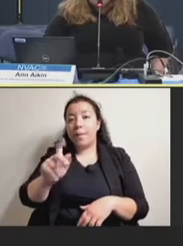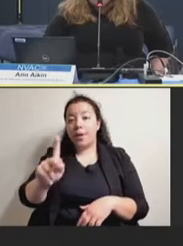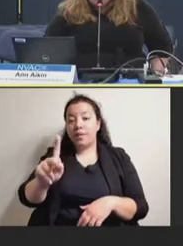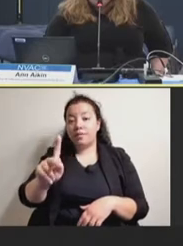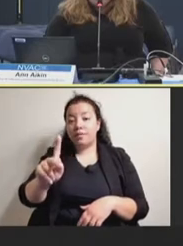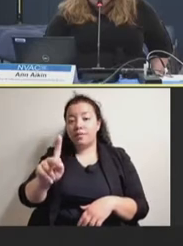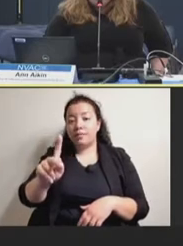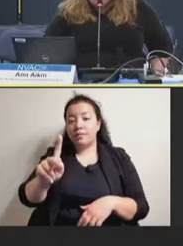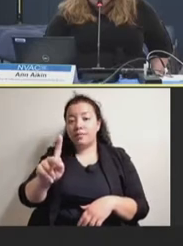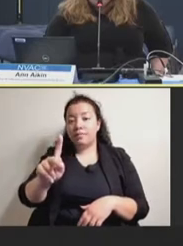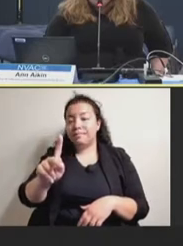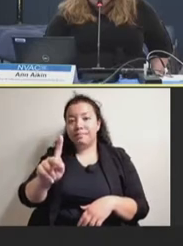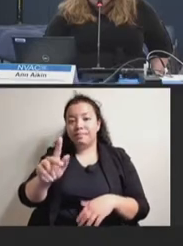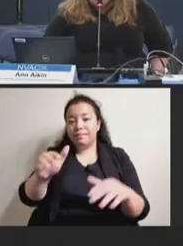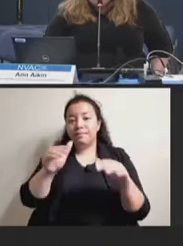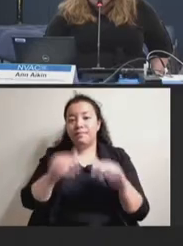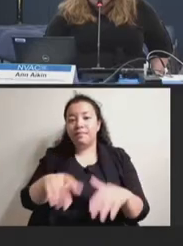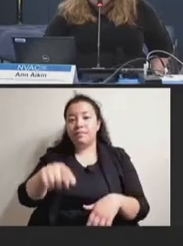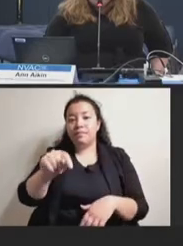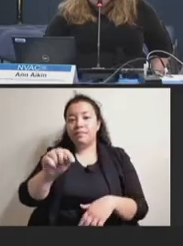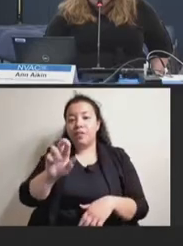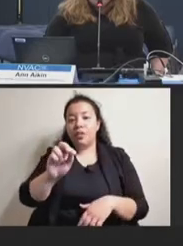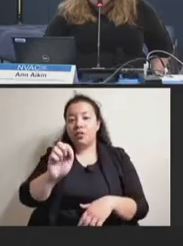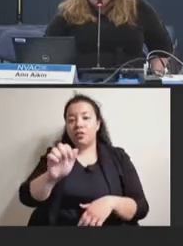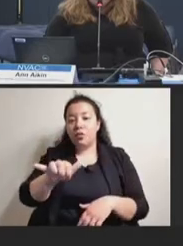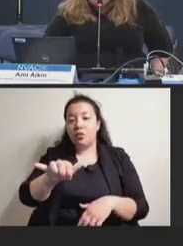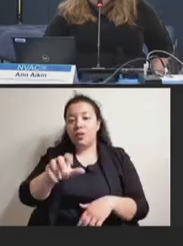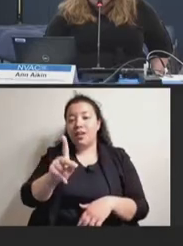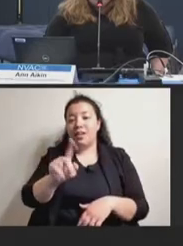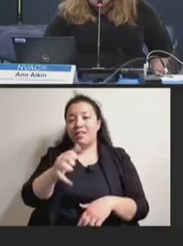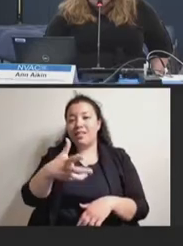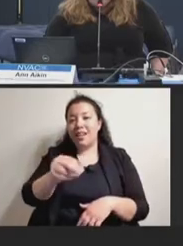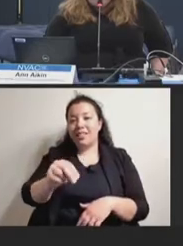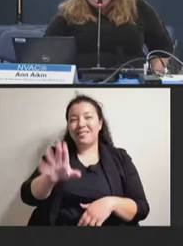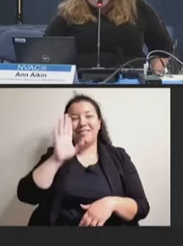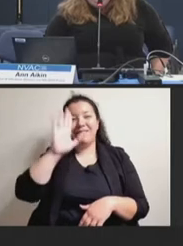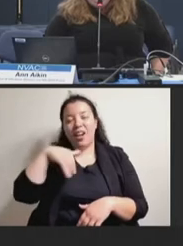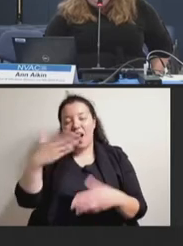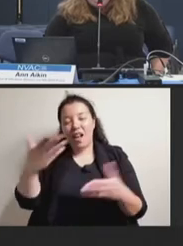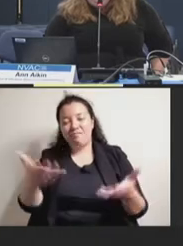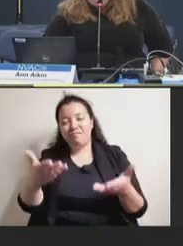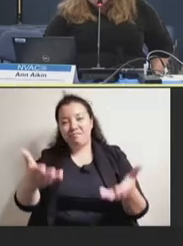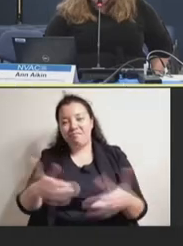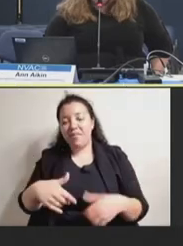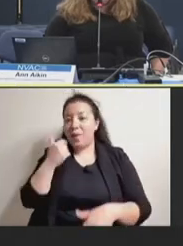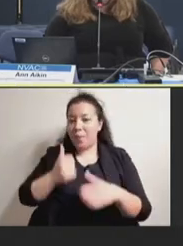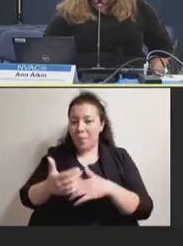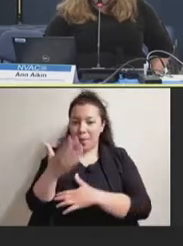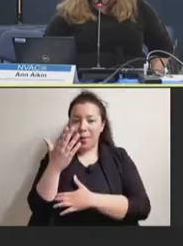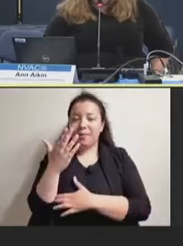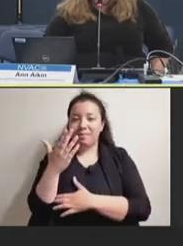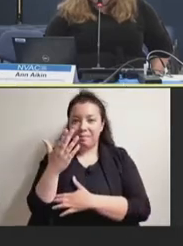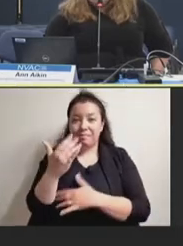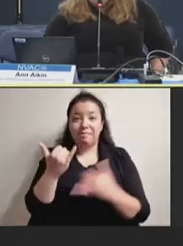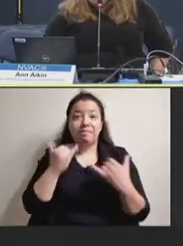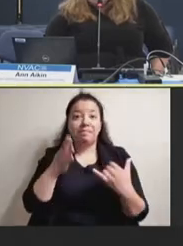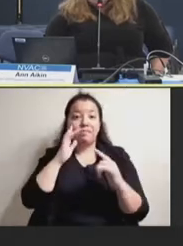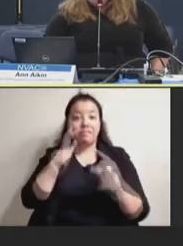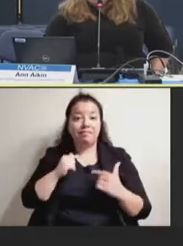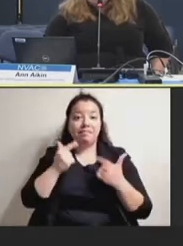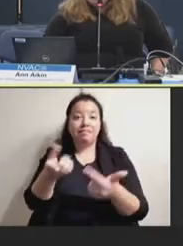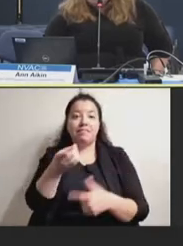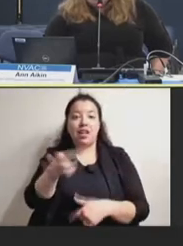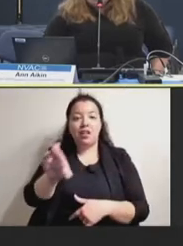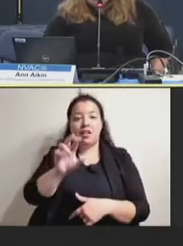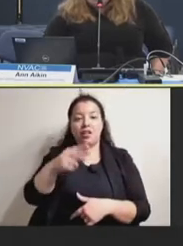And Troy Knighton. Hi, Ann. I'm here. Good morning. So, with that, I'm turn it over to Dr. Hopkins, our